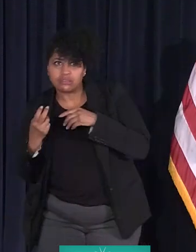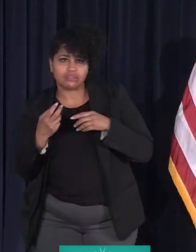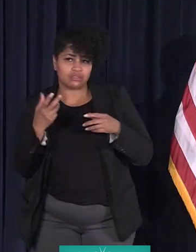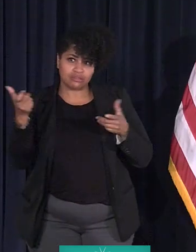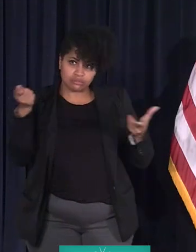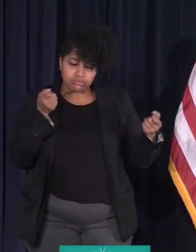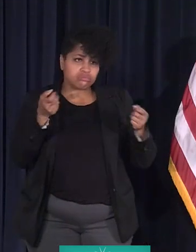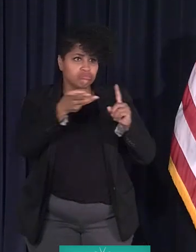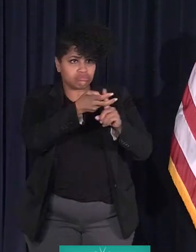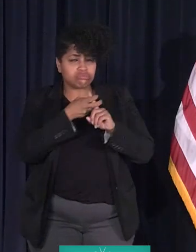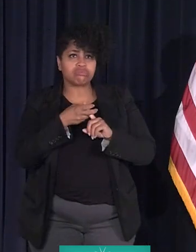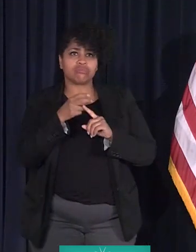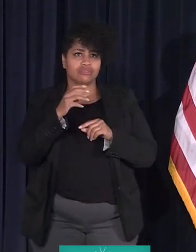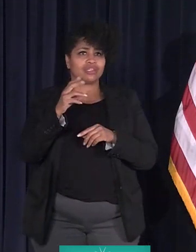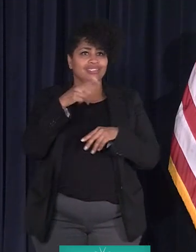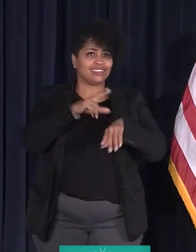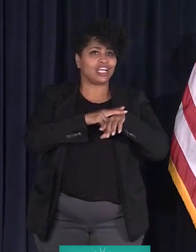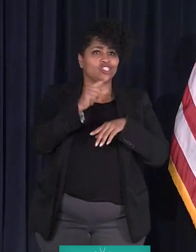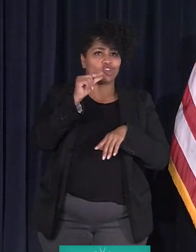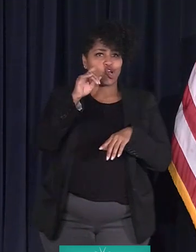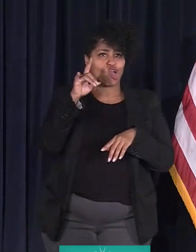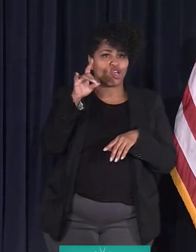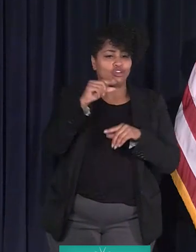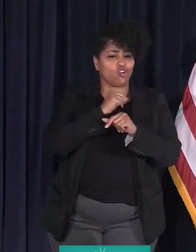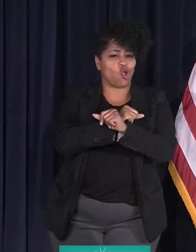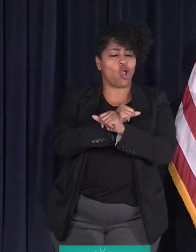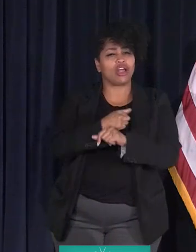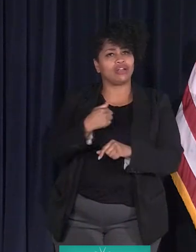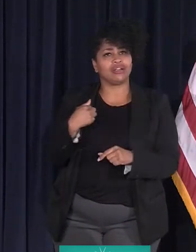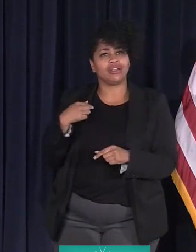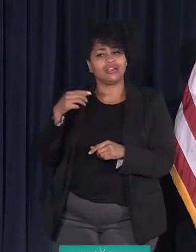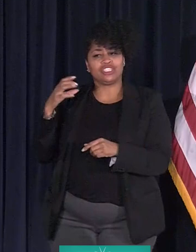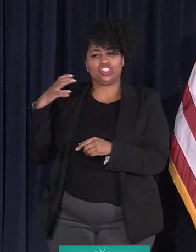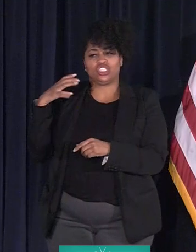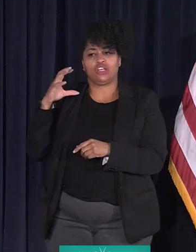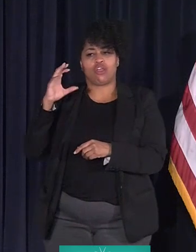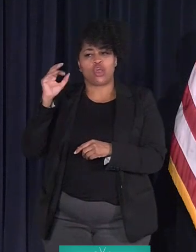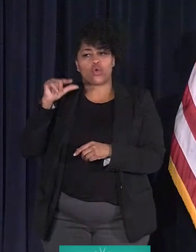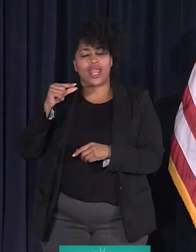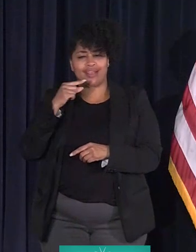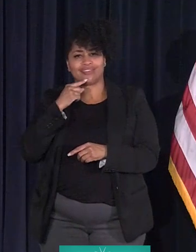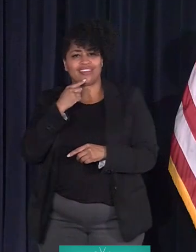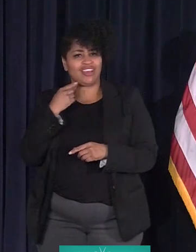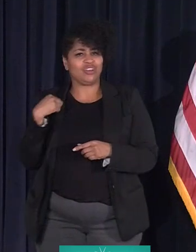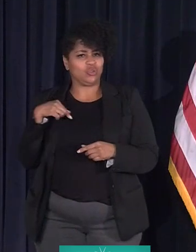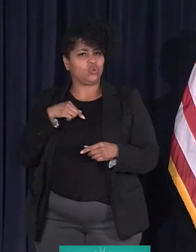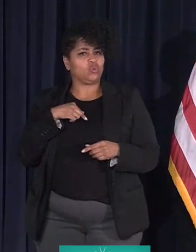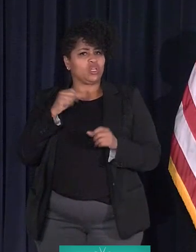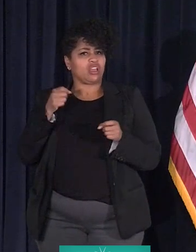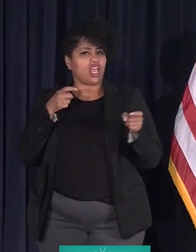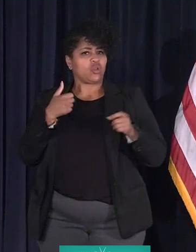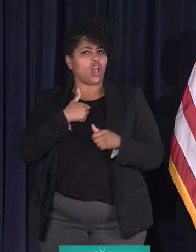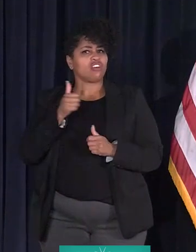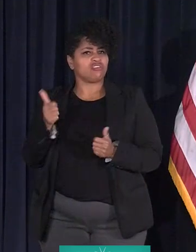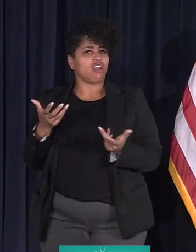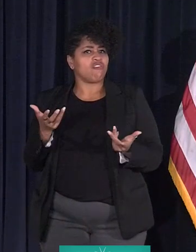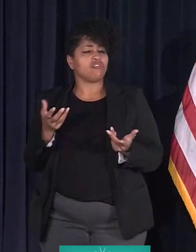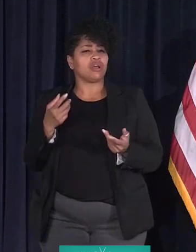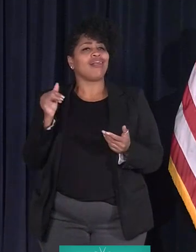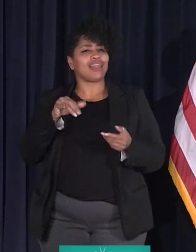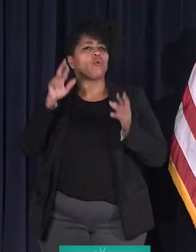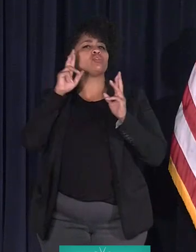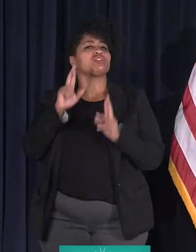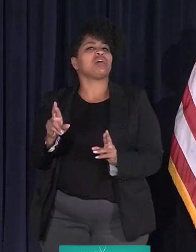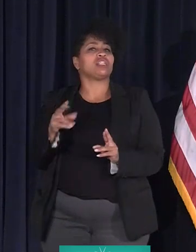And Chief Craig and I said, no, we can handle this ourselves. And that was respected. We have been absolutely